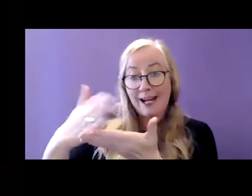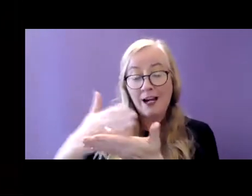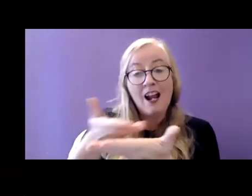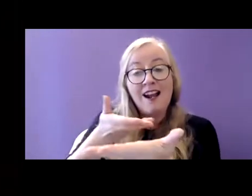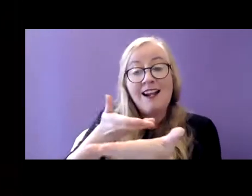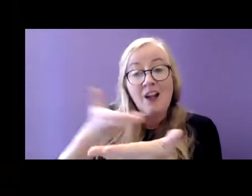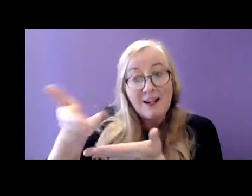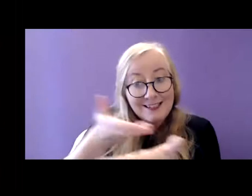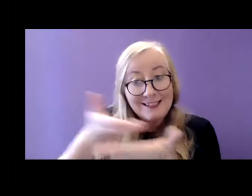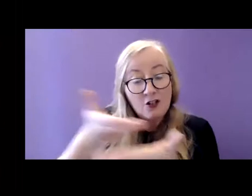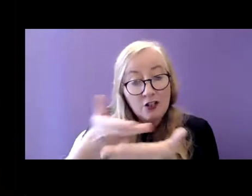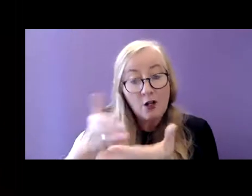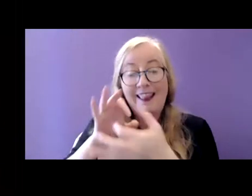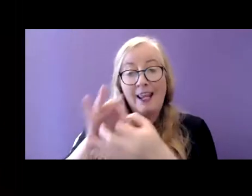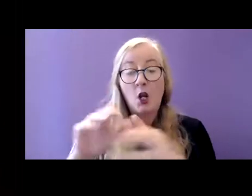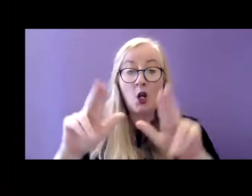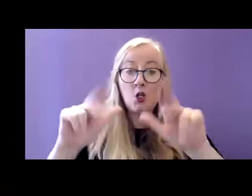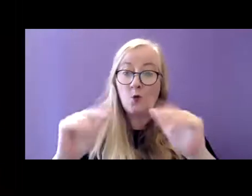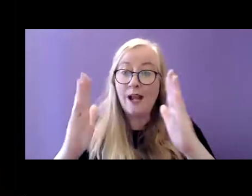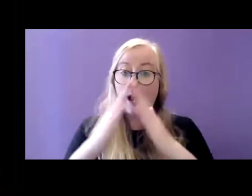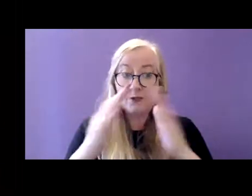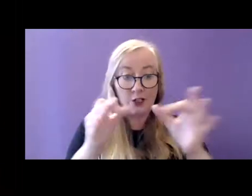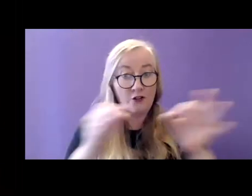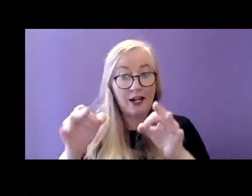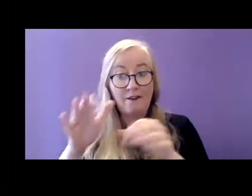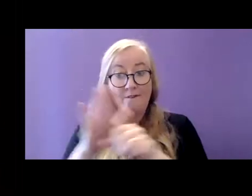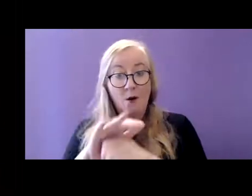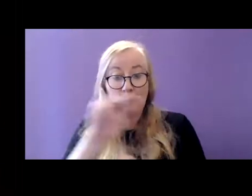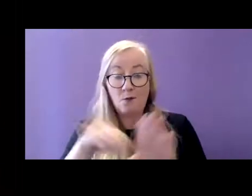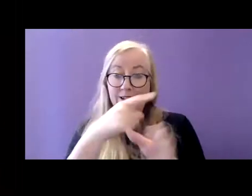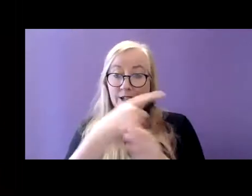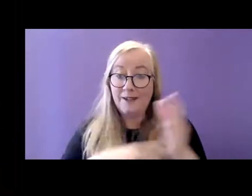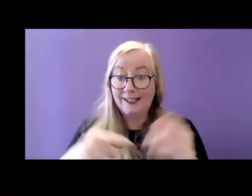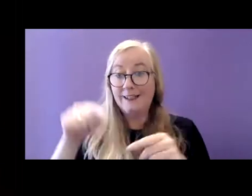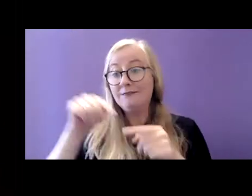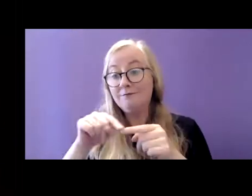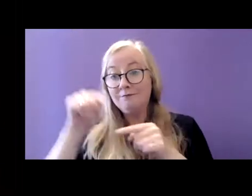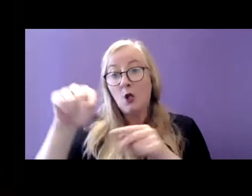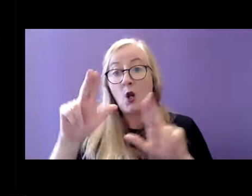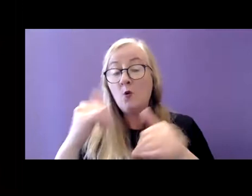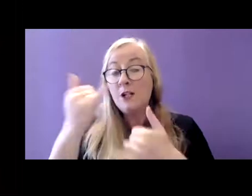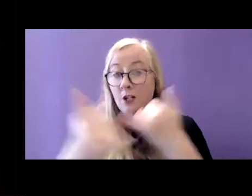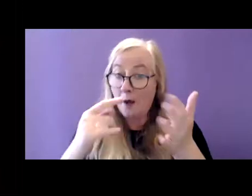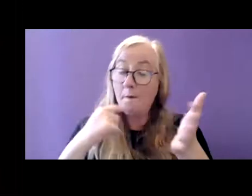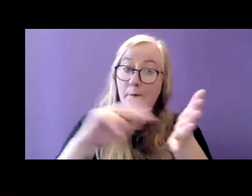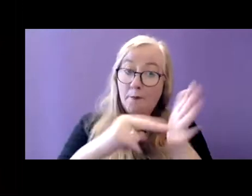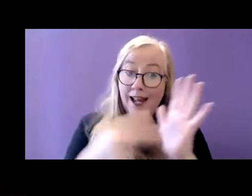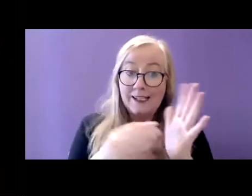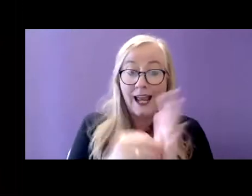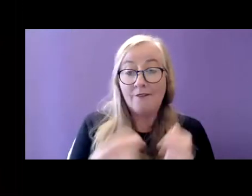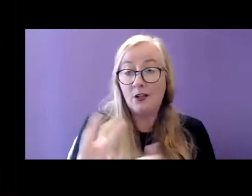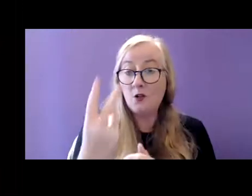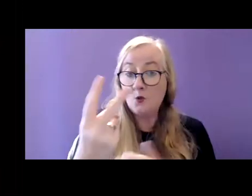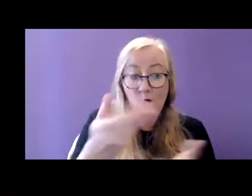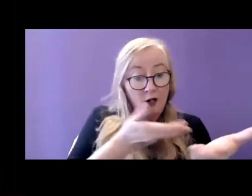process on the new housing strategy for people with disabilities in the new year. We plan to have two consultations